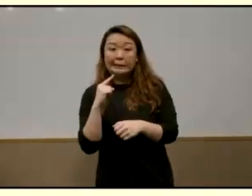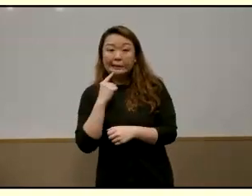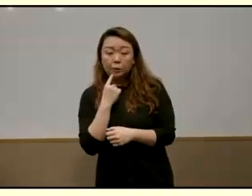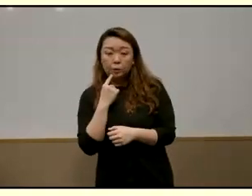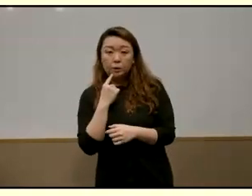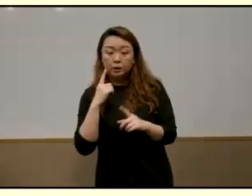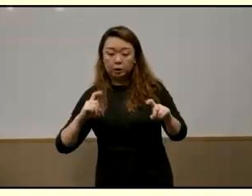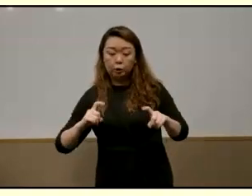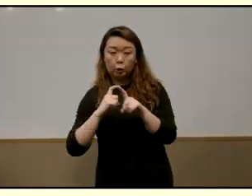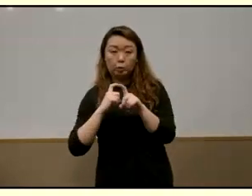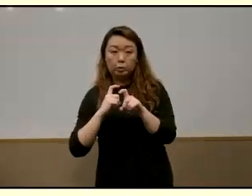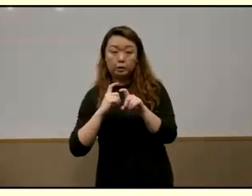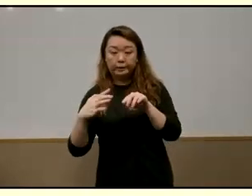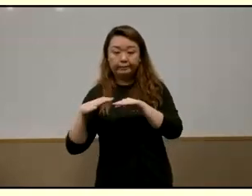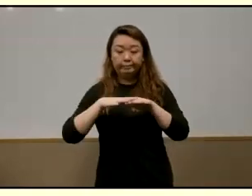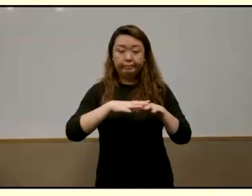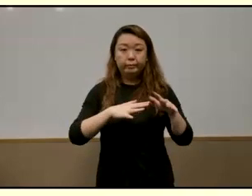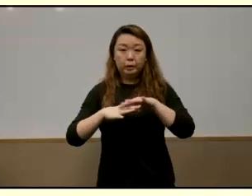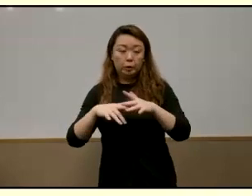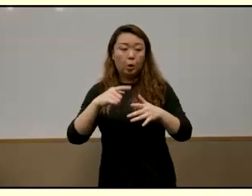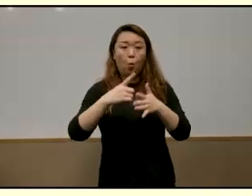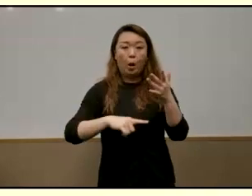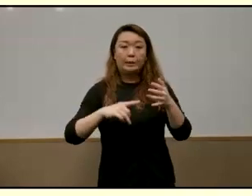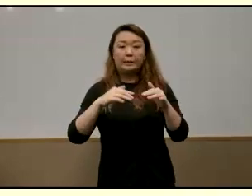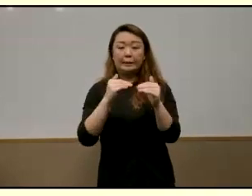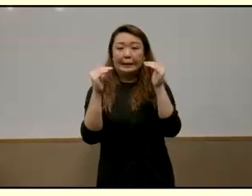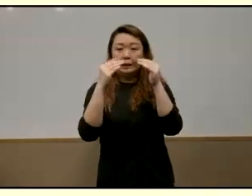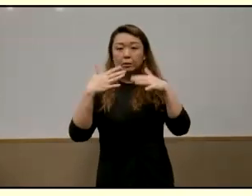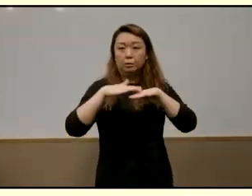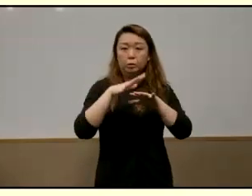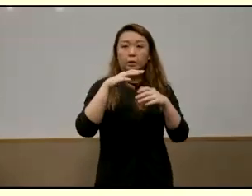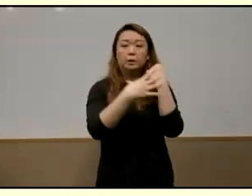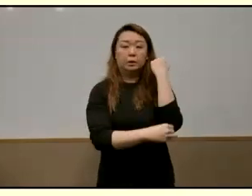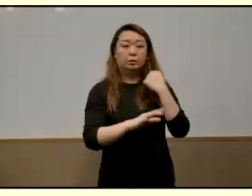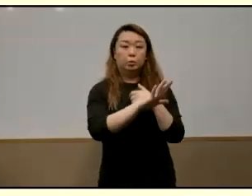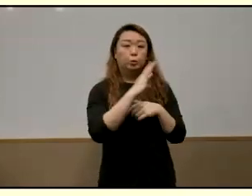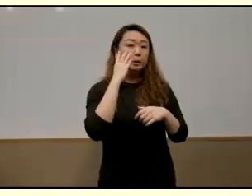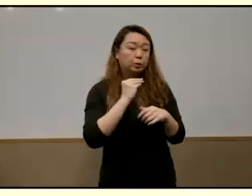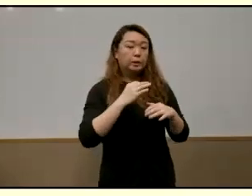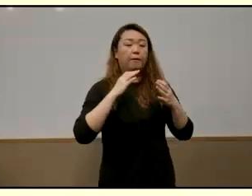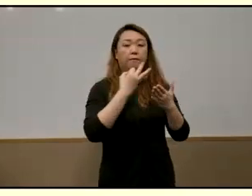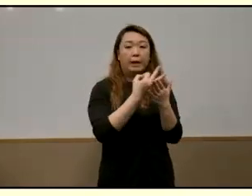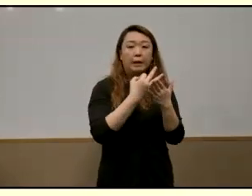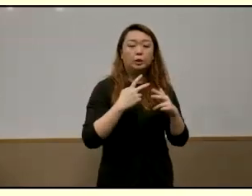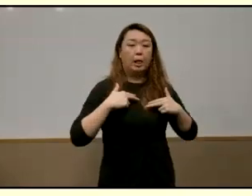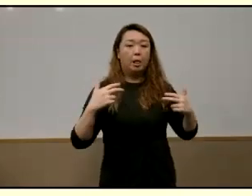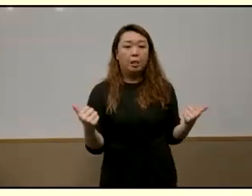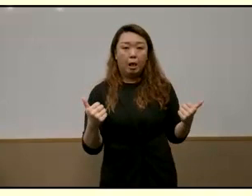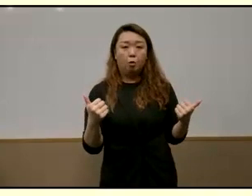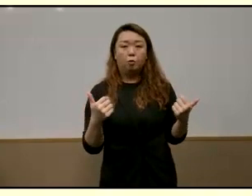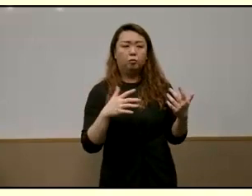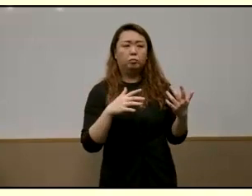complex interconnected barriers that disadvantaged families experience financial health emotional factors which are often really